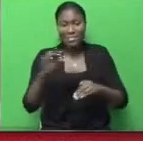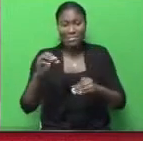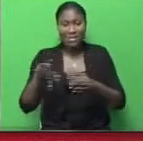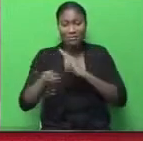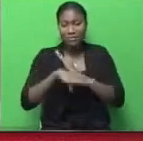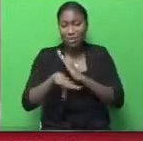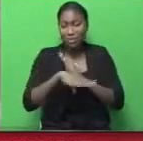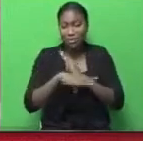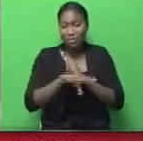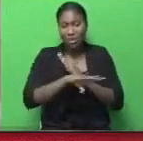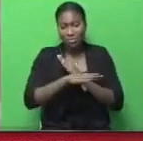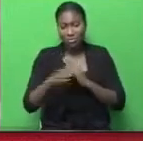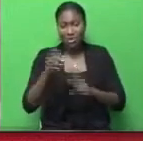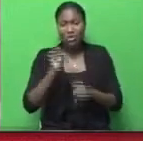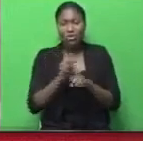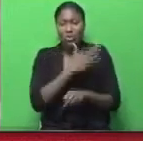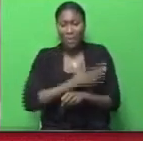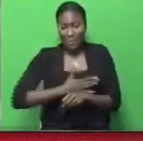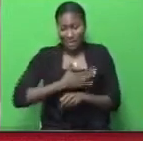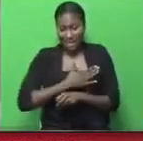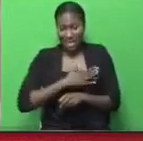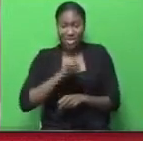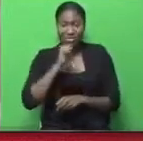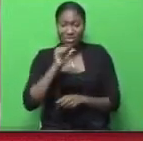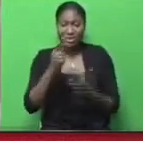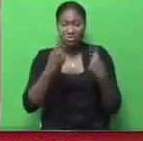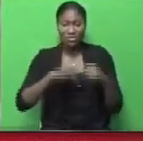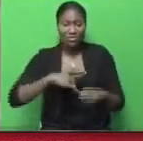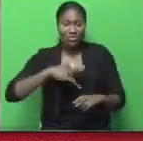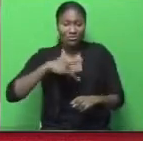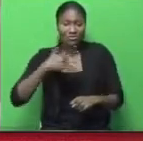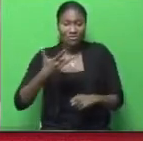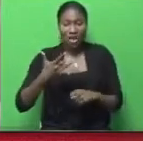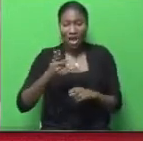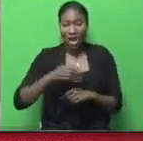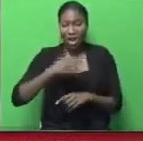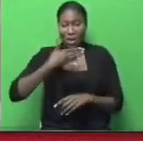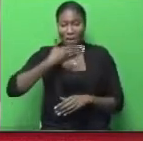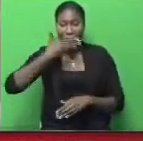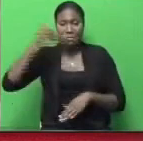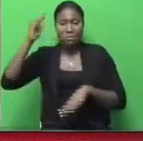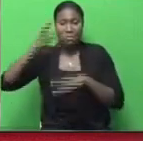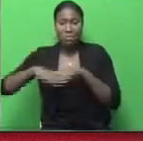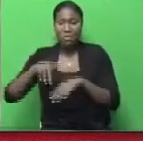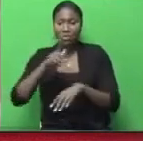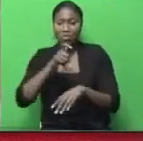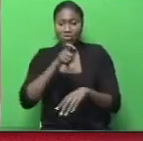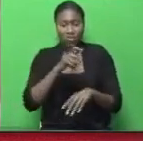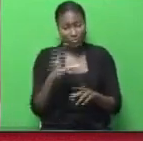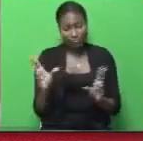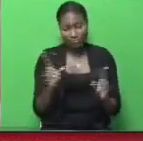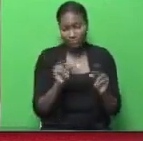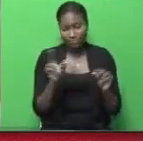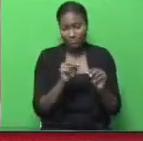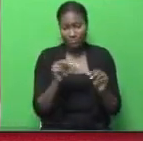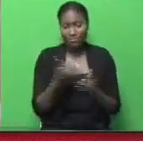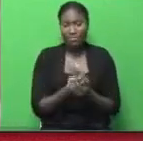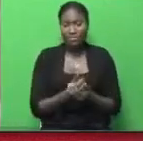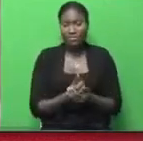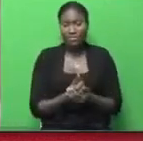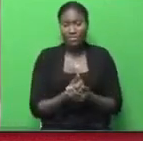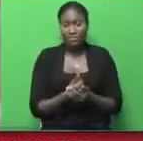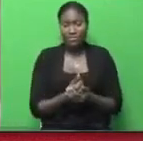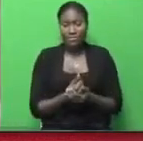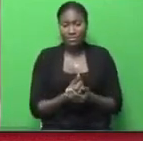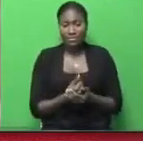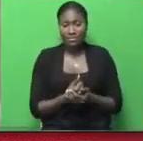football. So please come down from there with these attacks about who's patriotic and who's not. It seemed that you